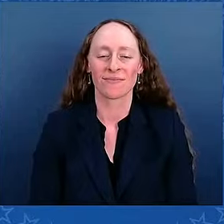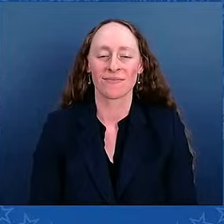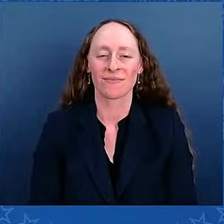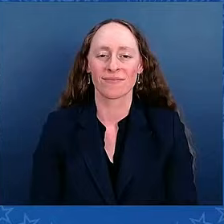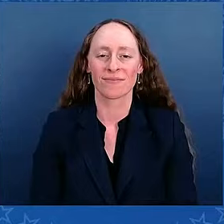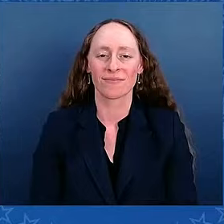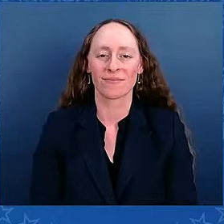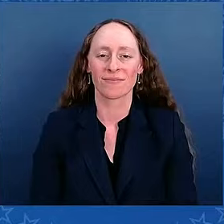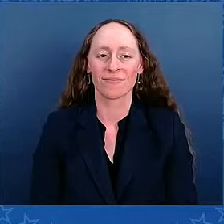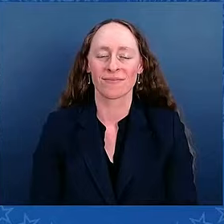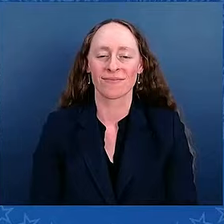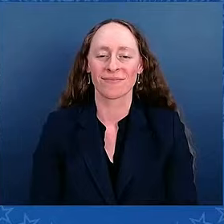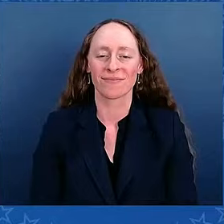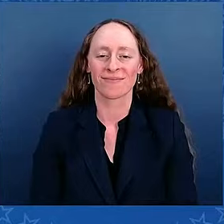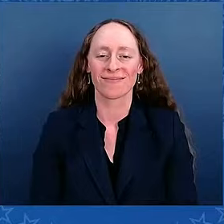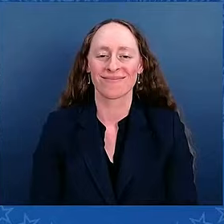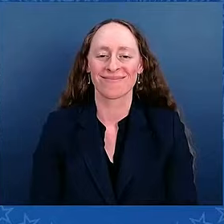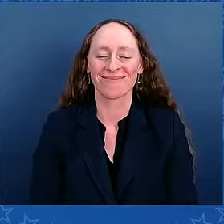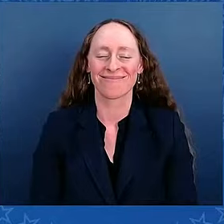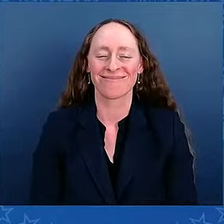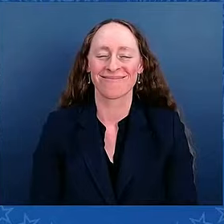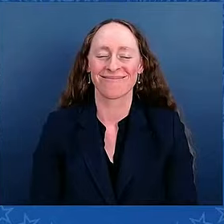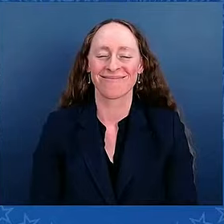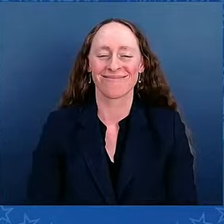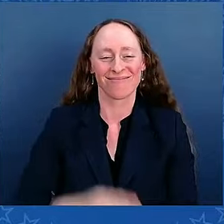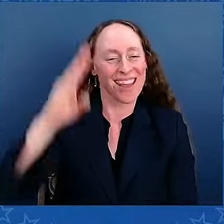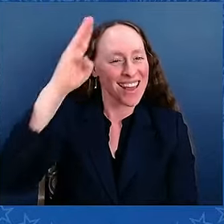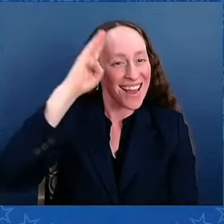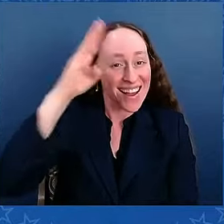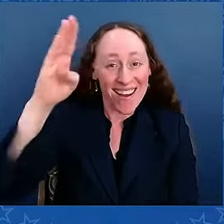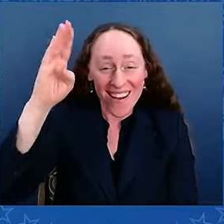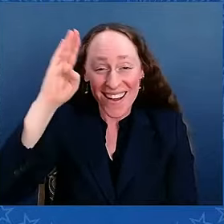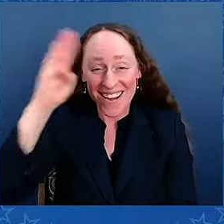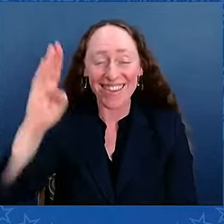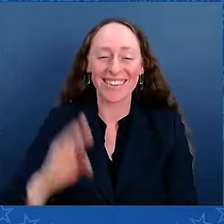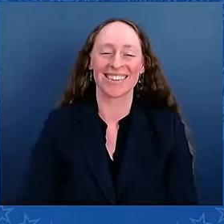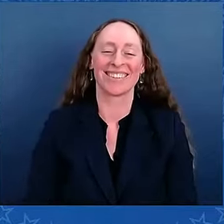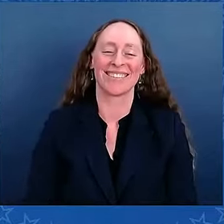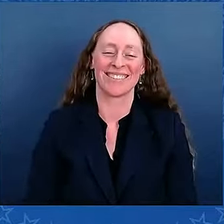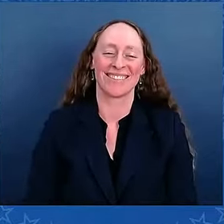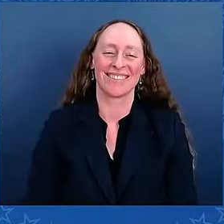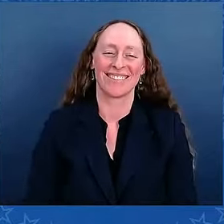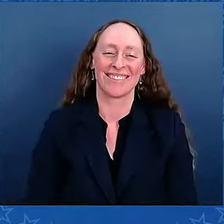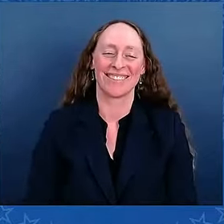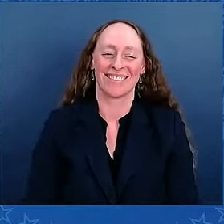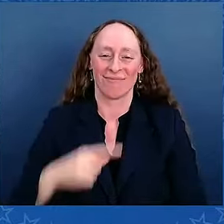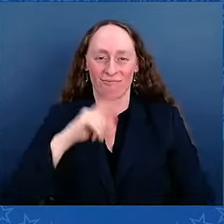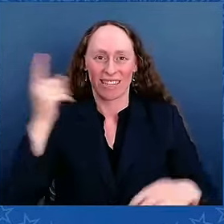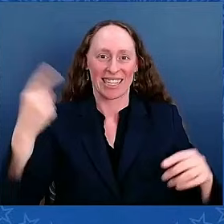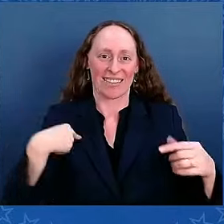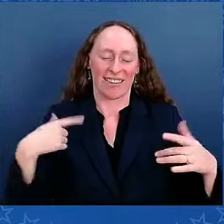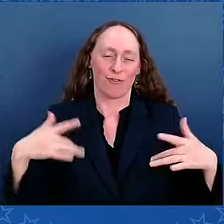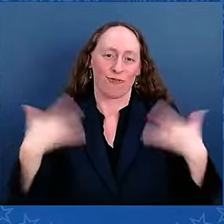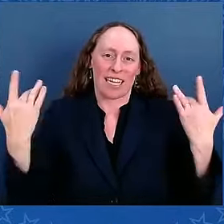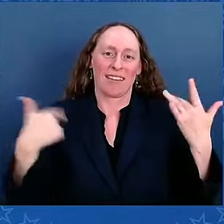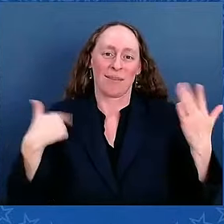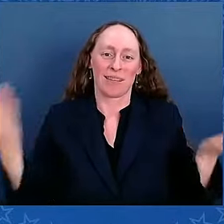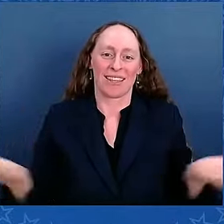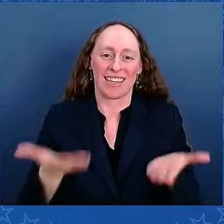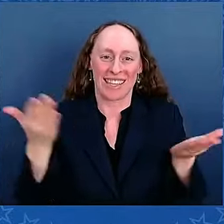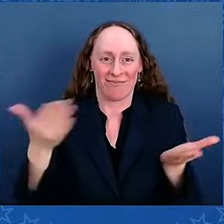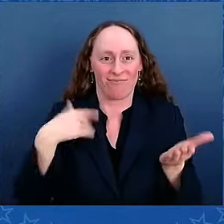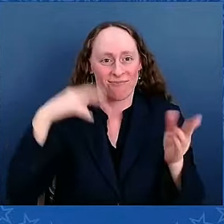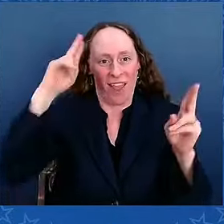Hey everybody, I'm glad to be here. What an honor to introduce the President of the States.